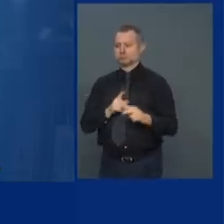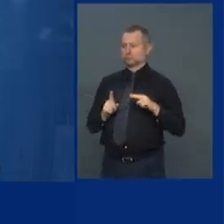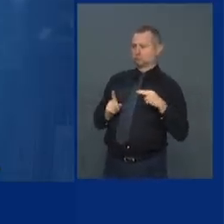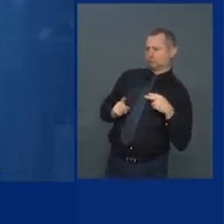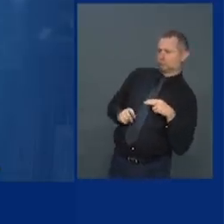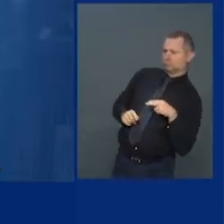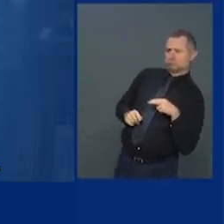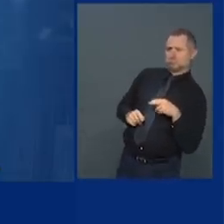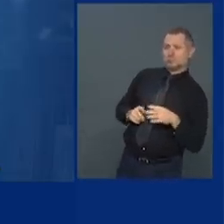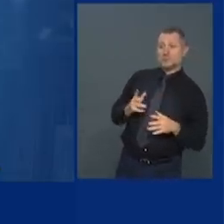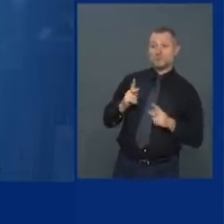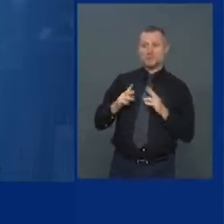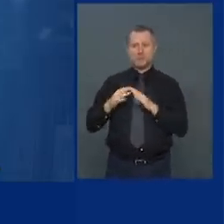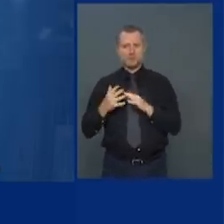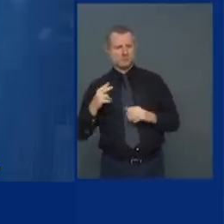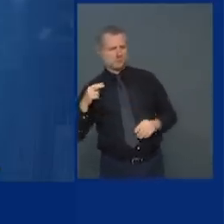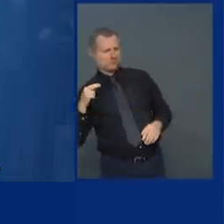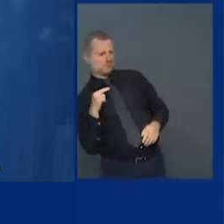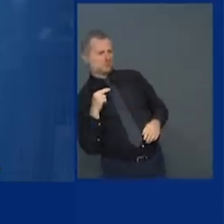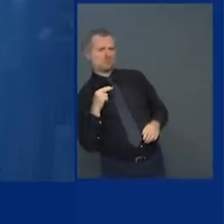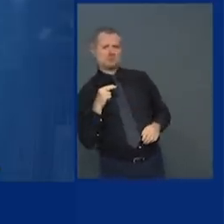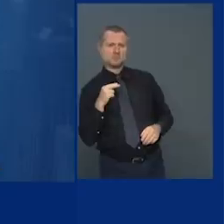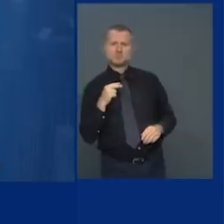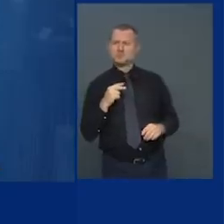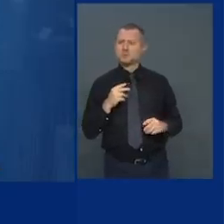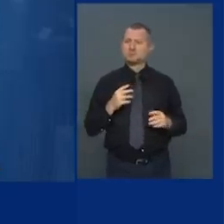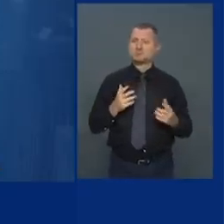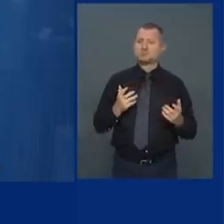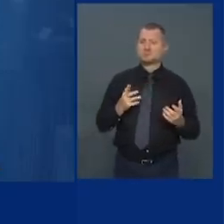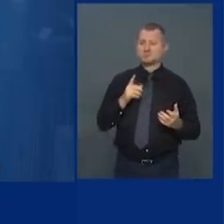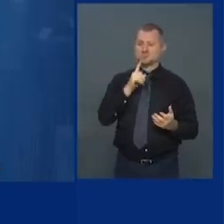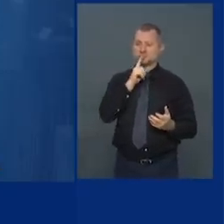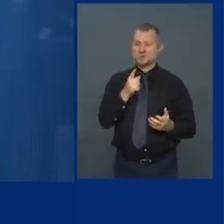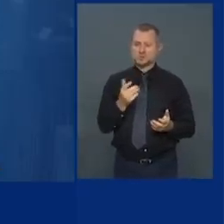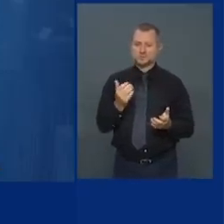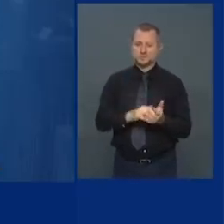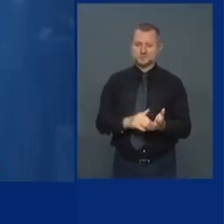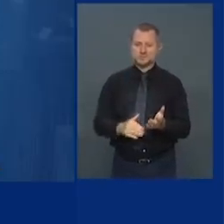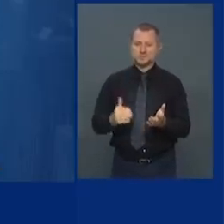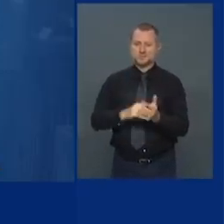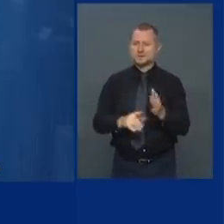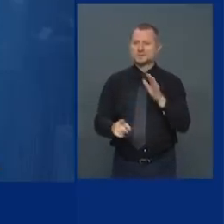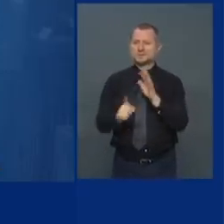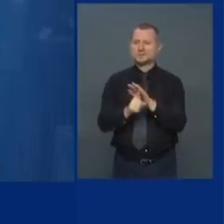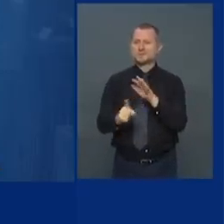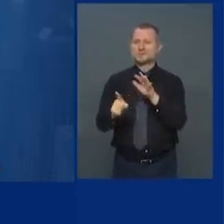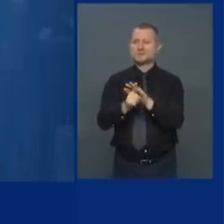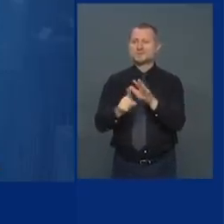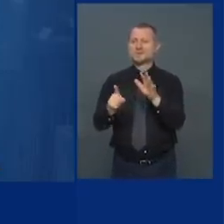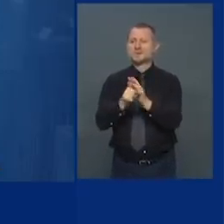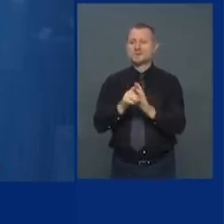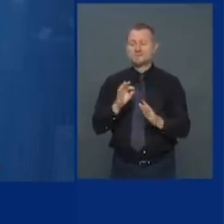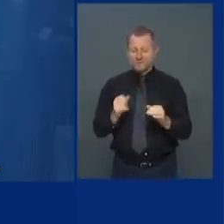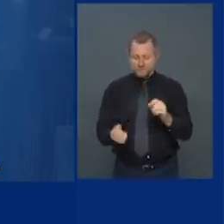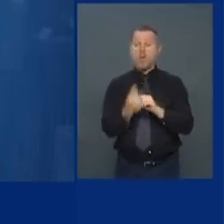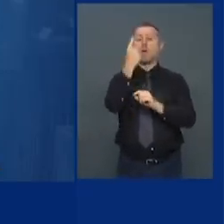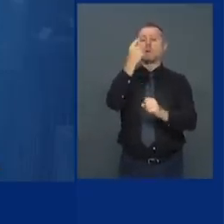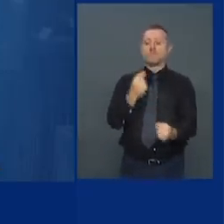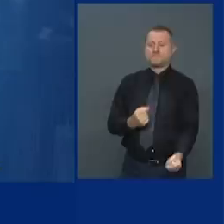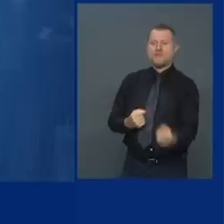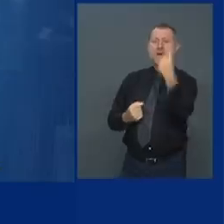has a position you see these repeated flare-ups another video another video another video